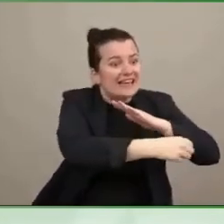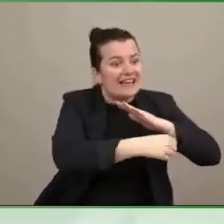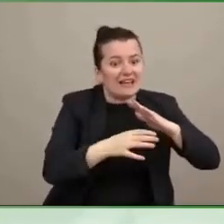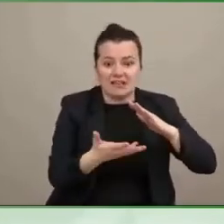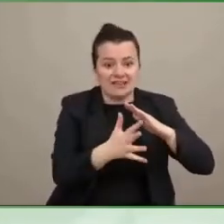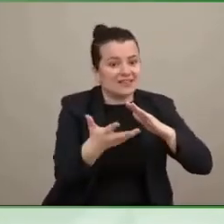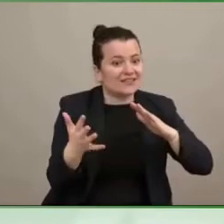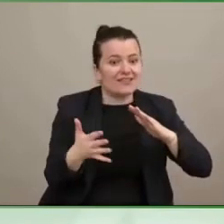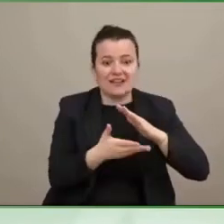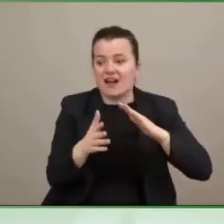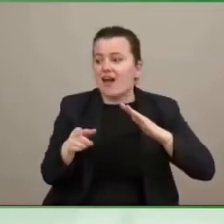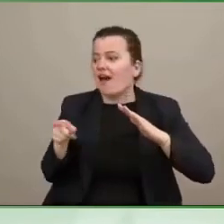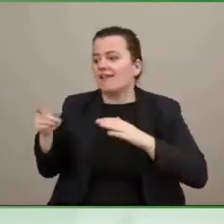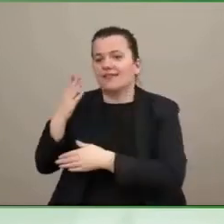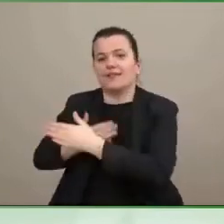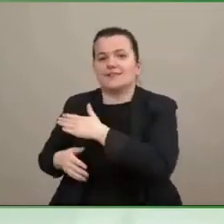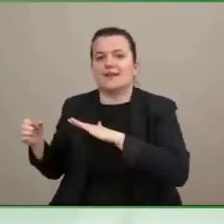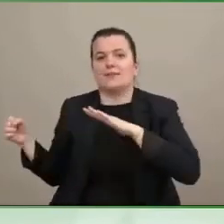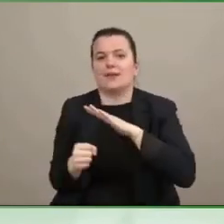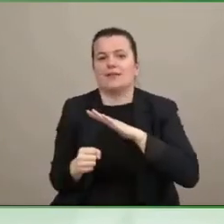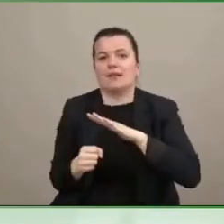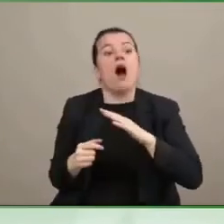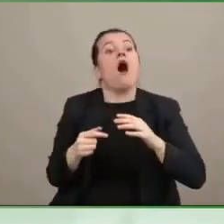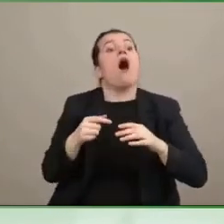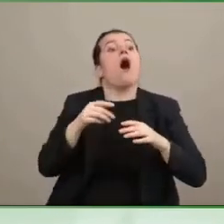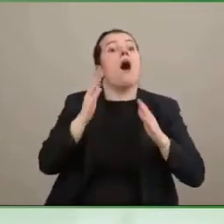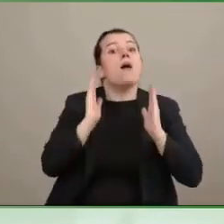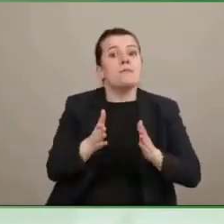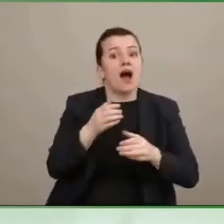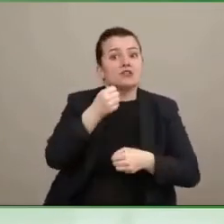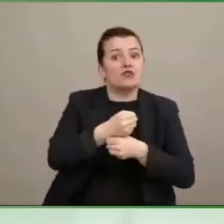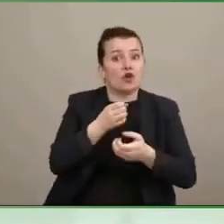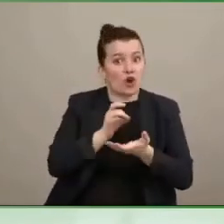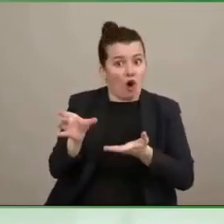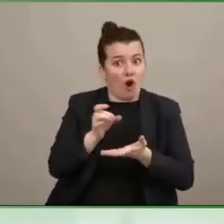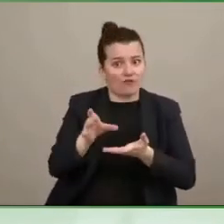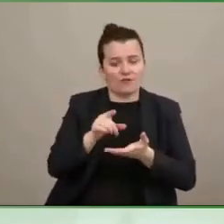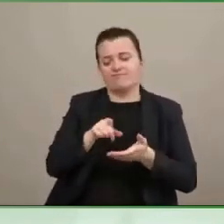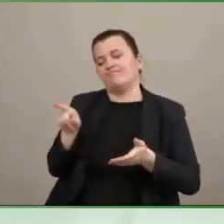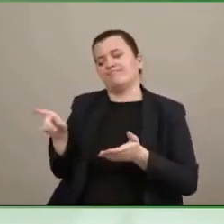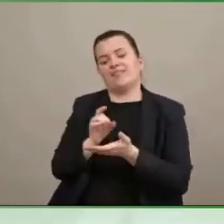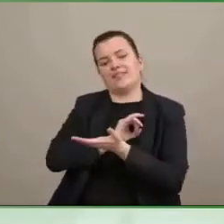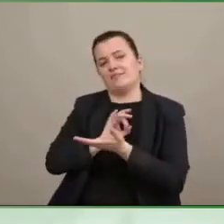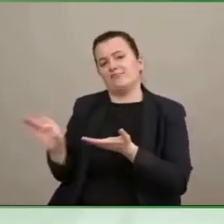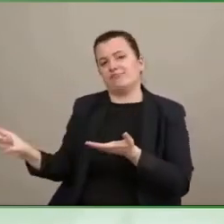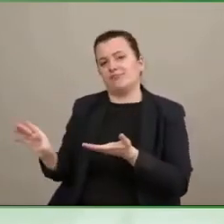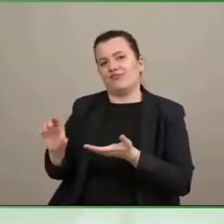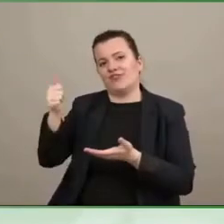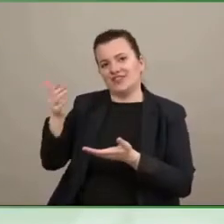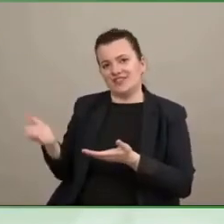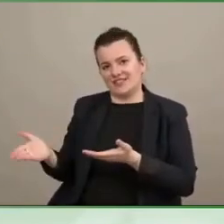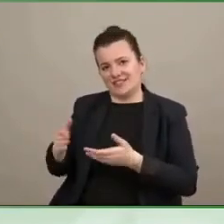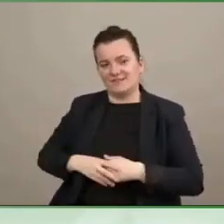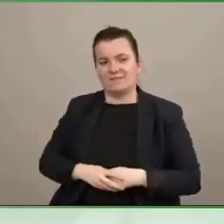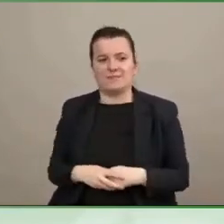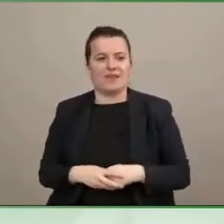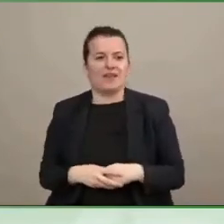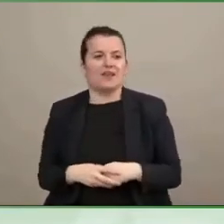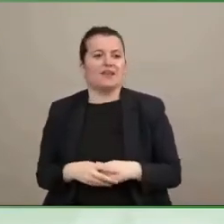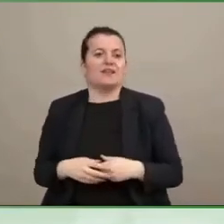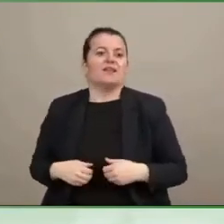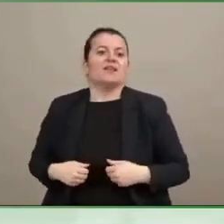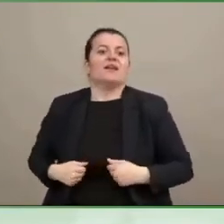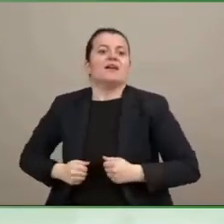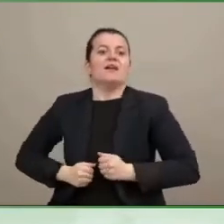especially when we looked into some of the numbers, people of underserved populations, which include Latinx and